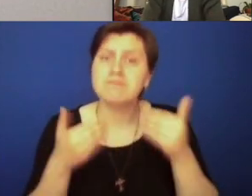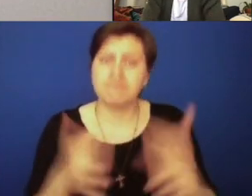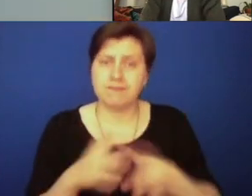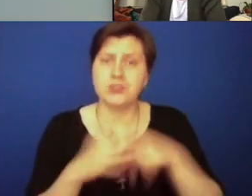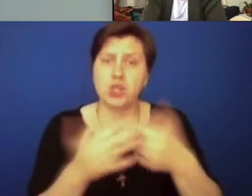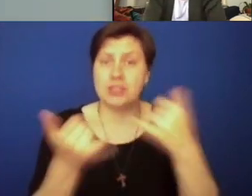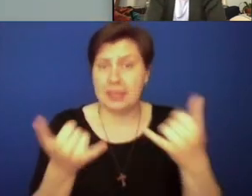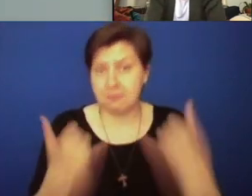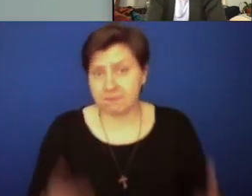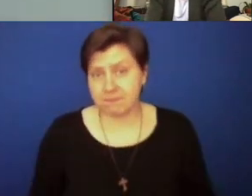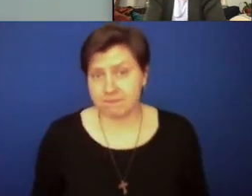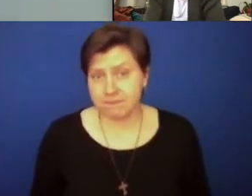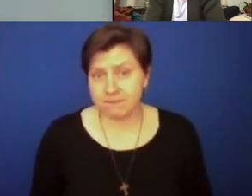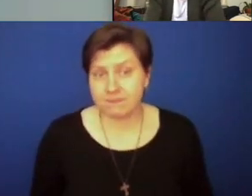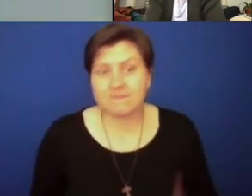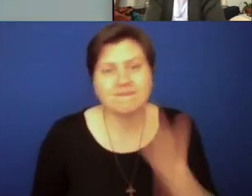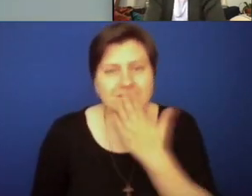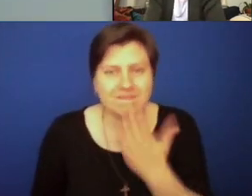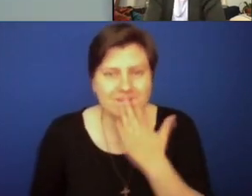Thank you, Okechi. Gerald.